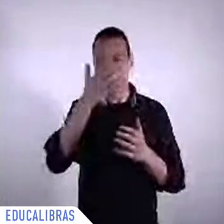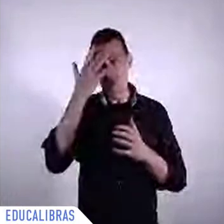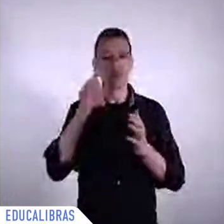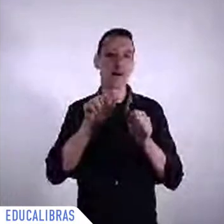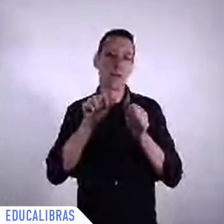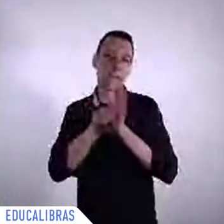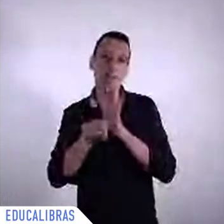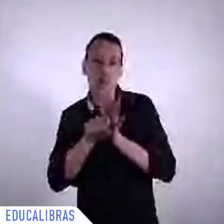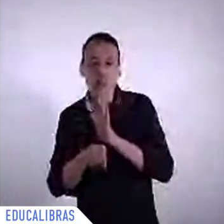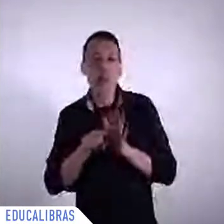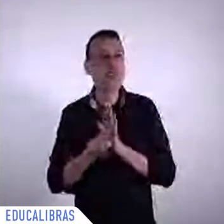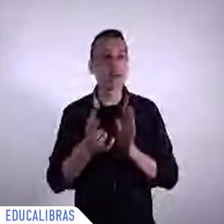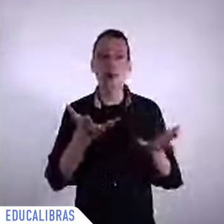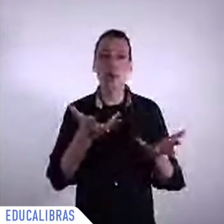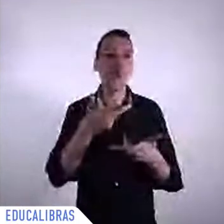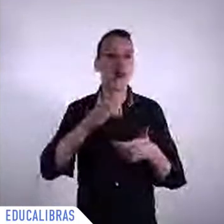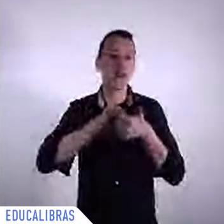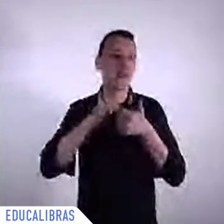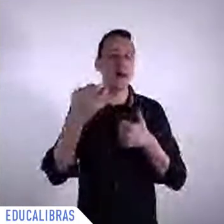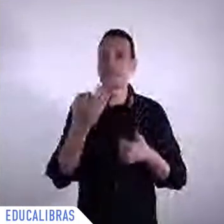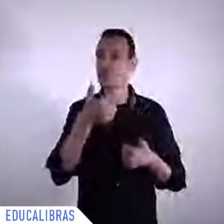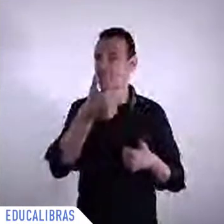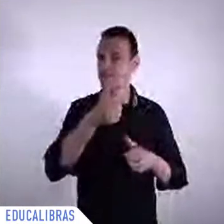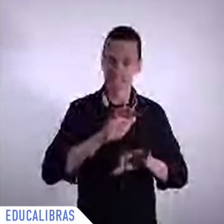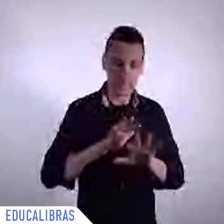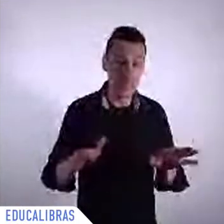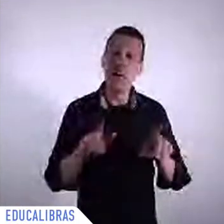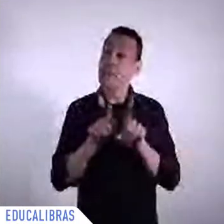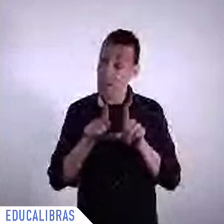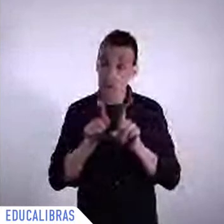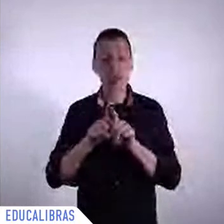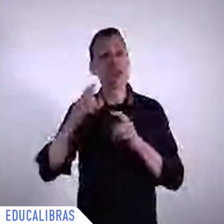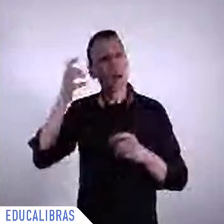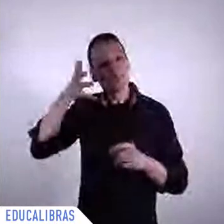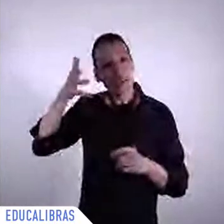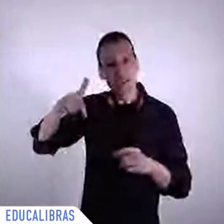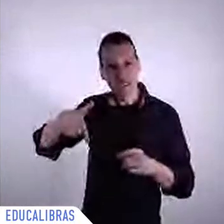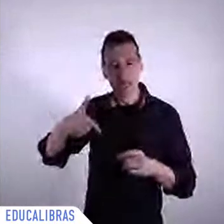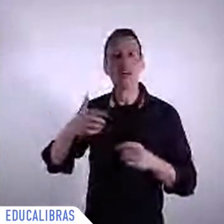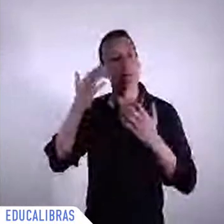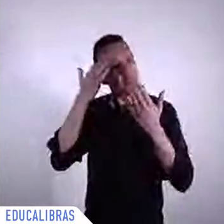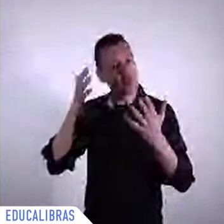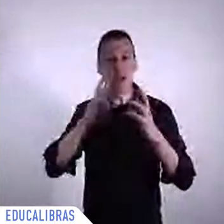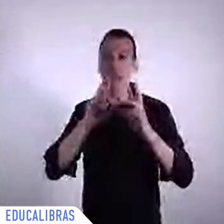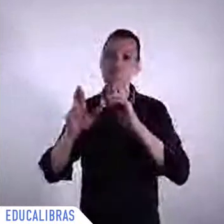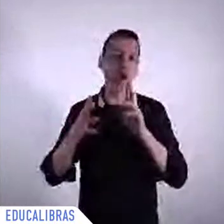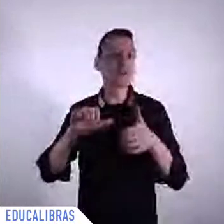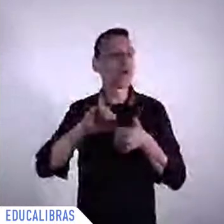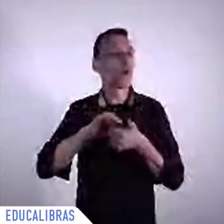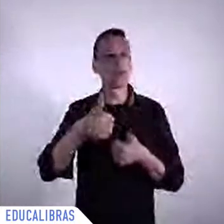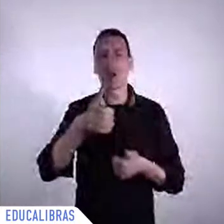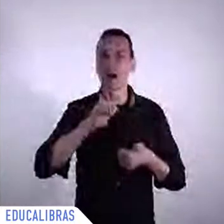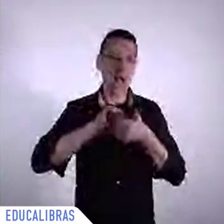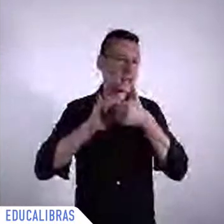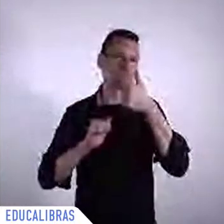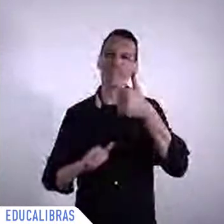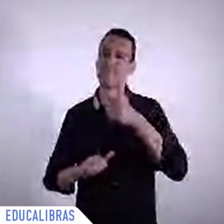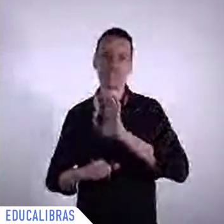and long live this Pour Le Brasil conference and thank you very much